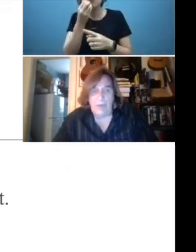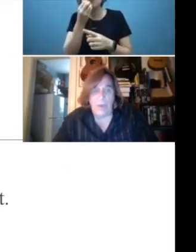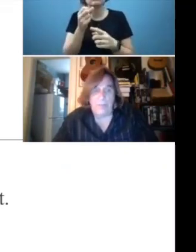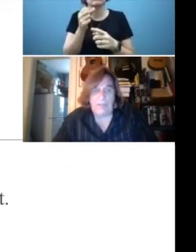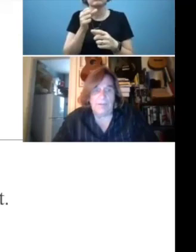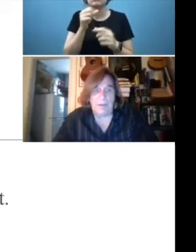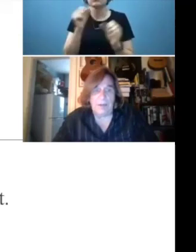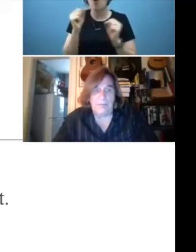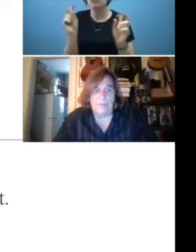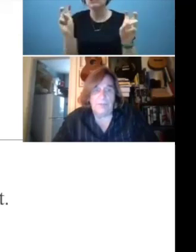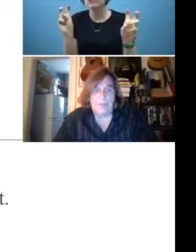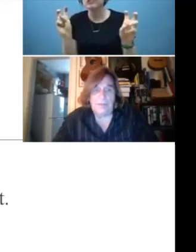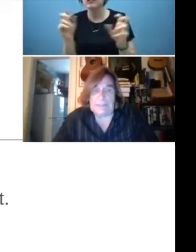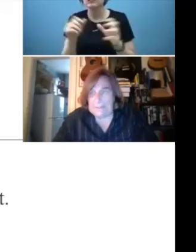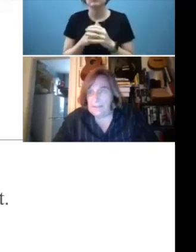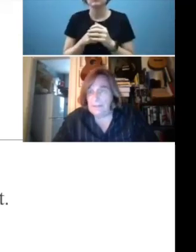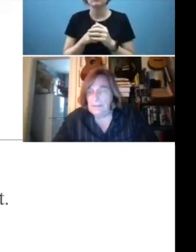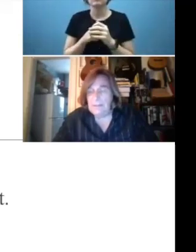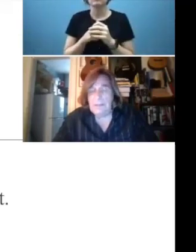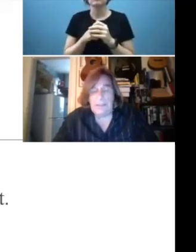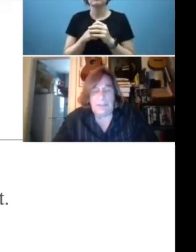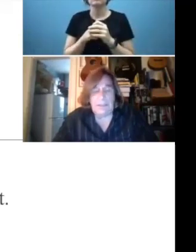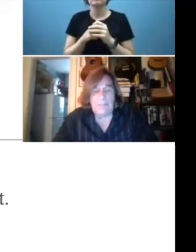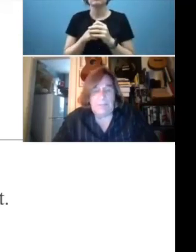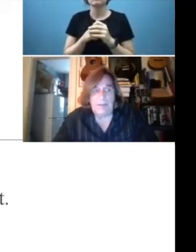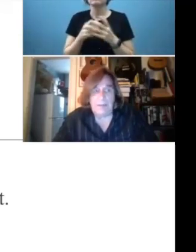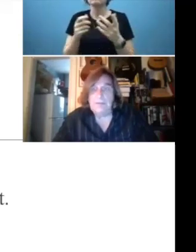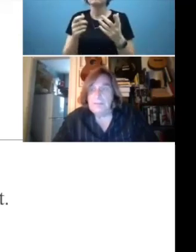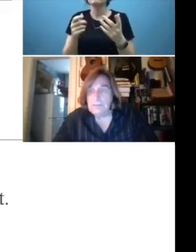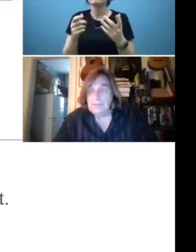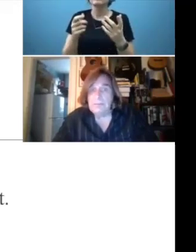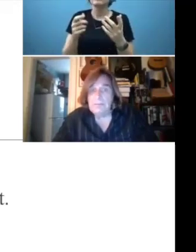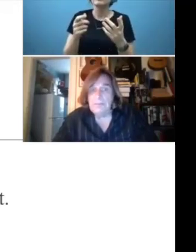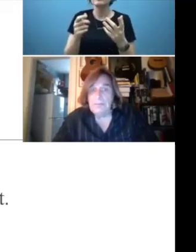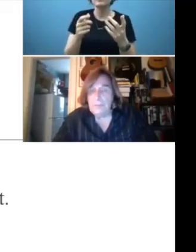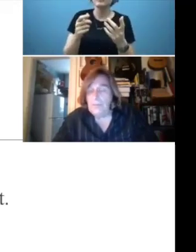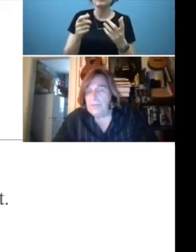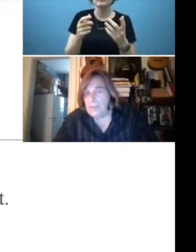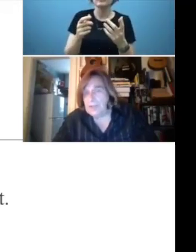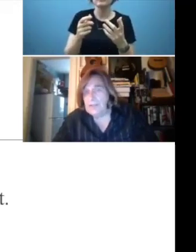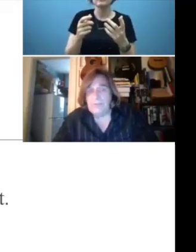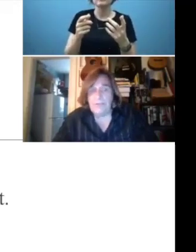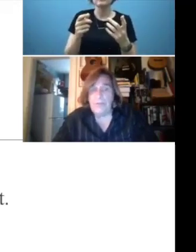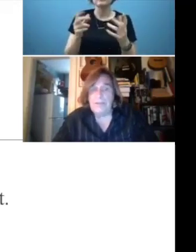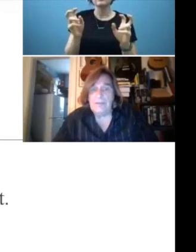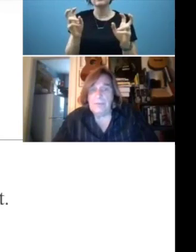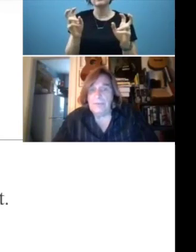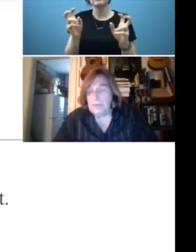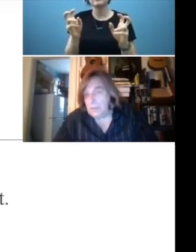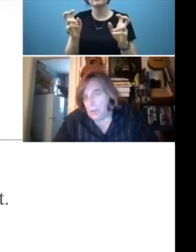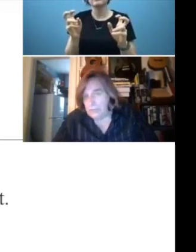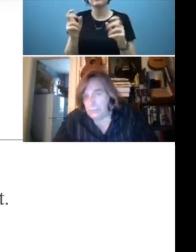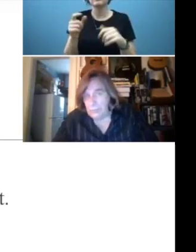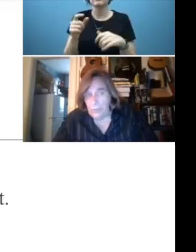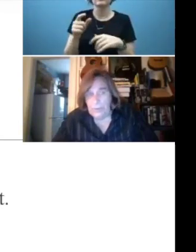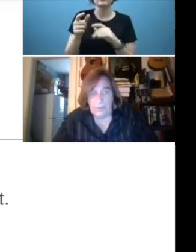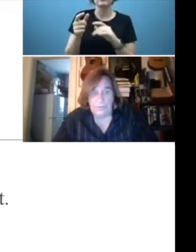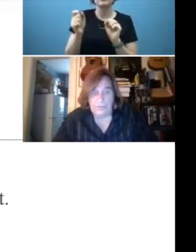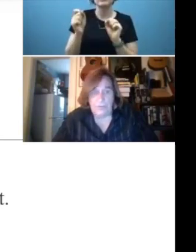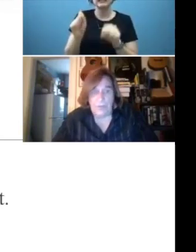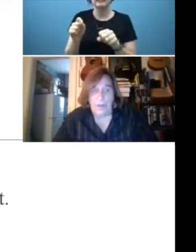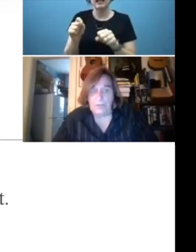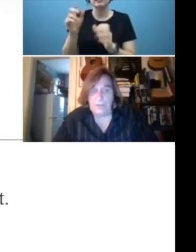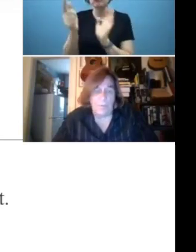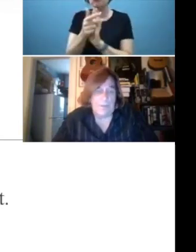meeting a requirement of illegal because food that's not kept at the right temperature can cause foodborne